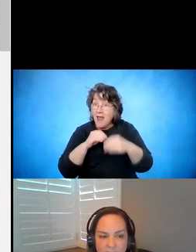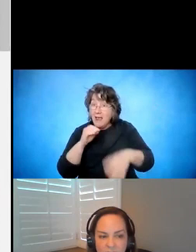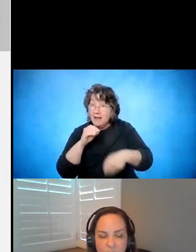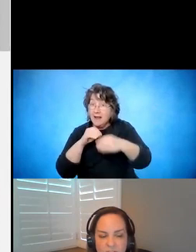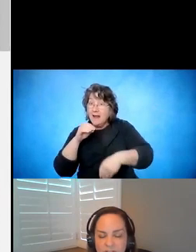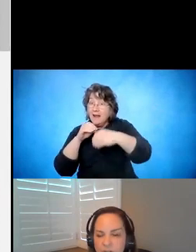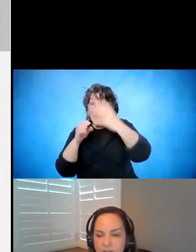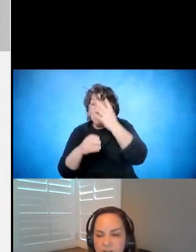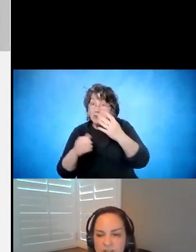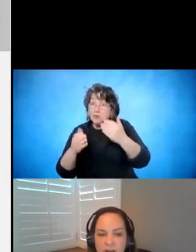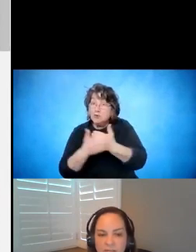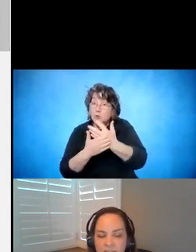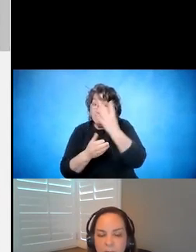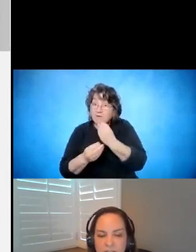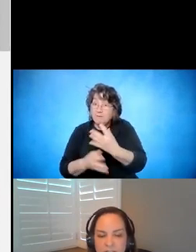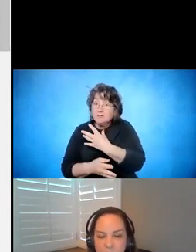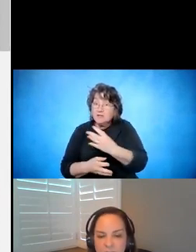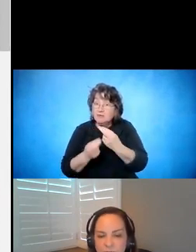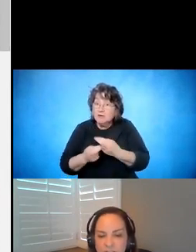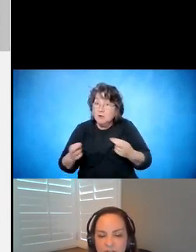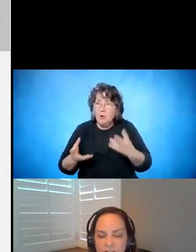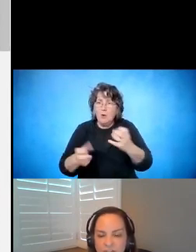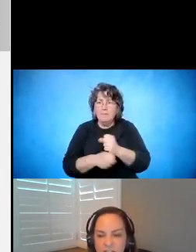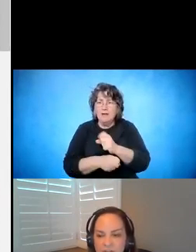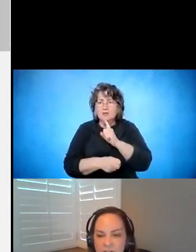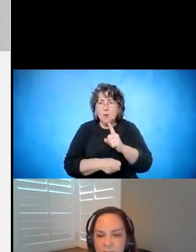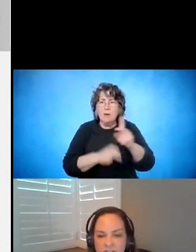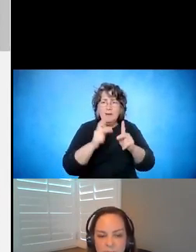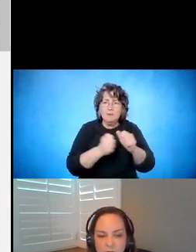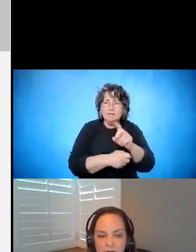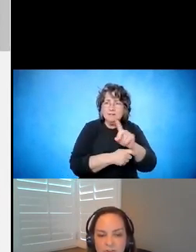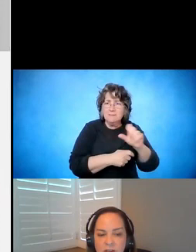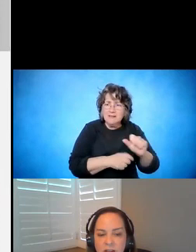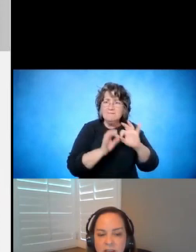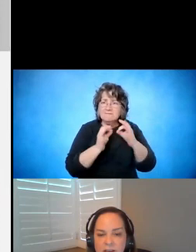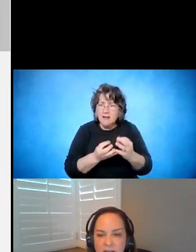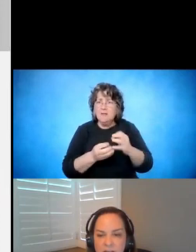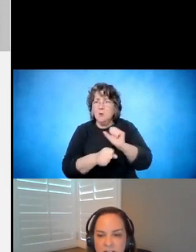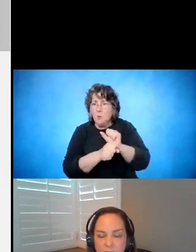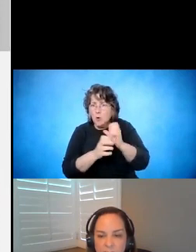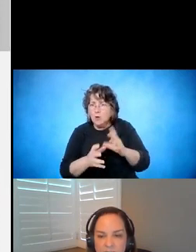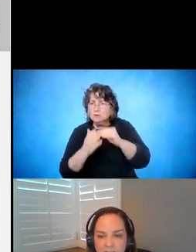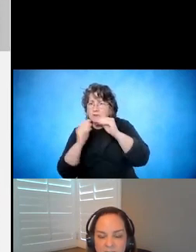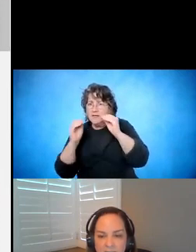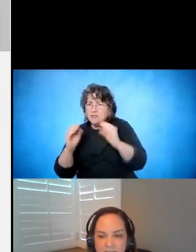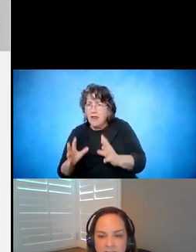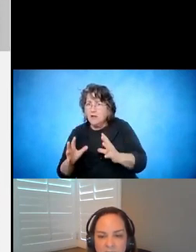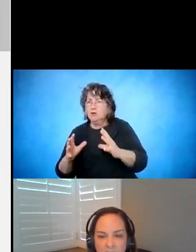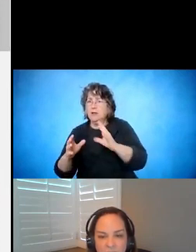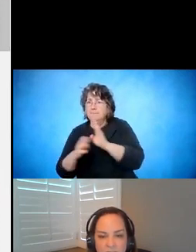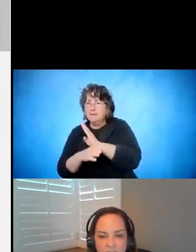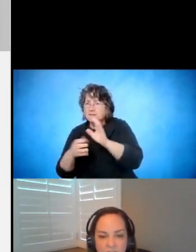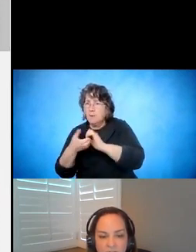that individuals with disabilities, families, service providers, educators, and business partners can get into this website and